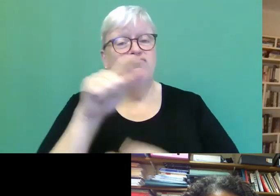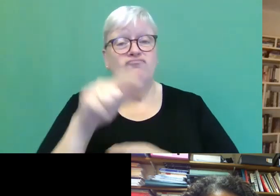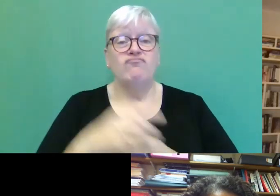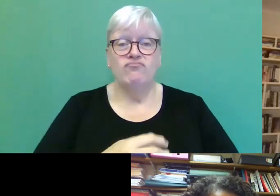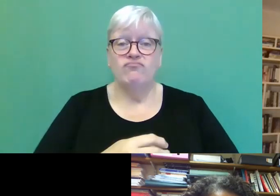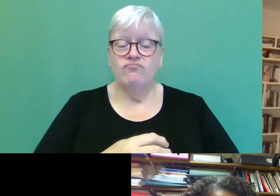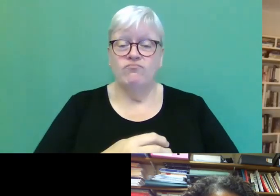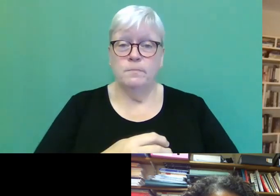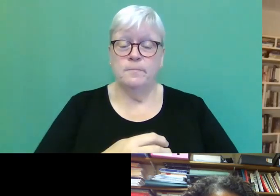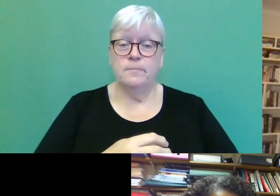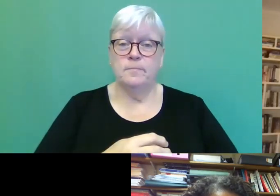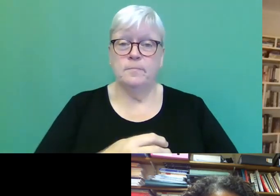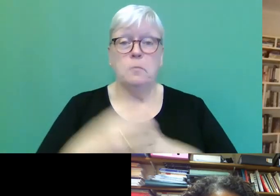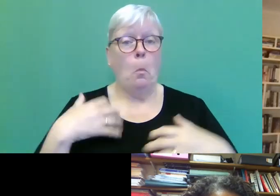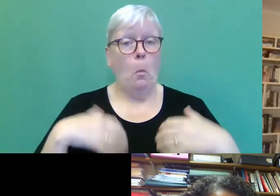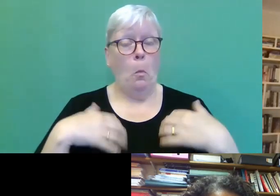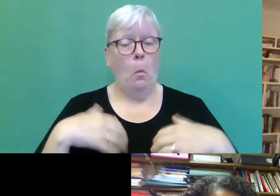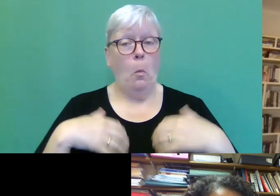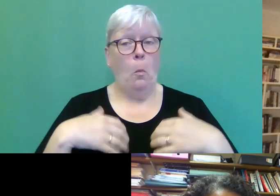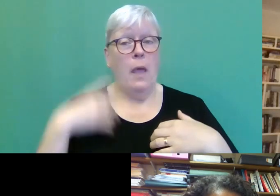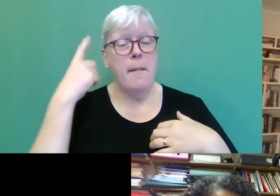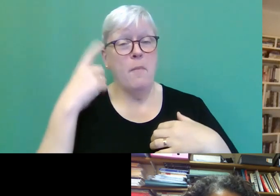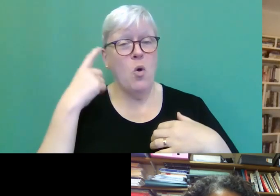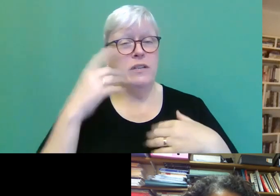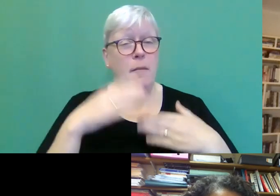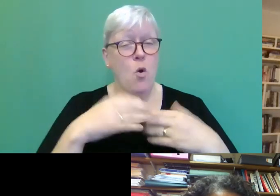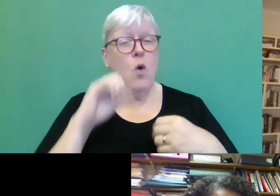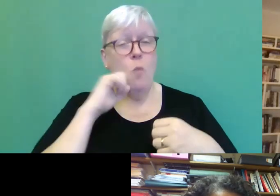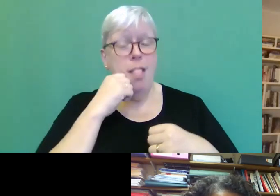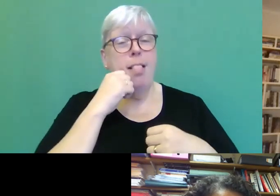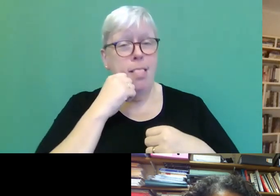that's interesting. I'm going to ponder on that more, actually.